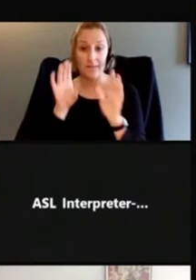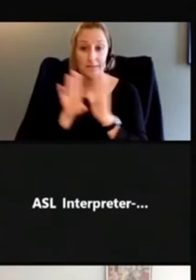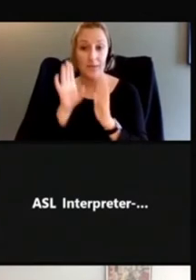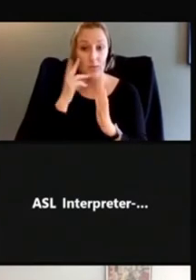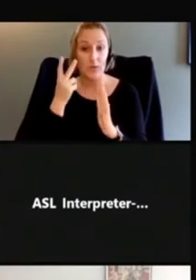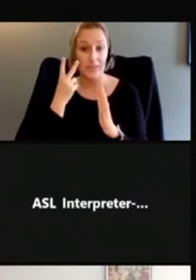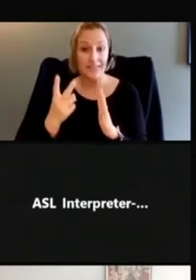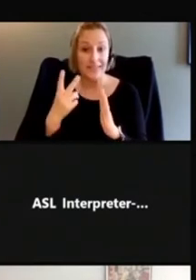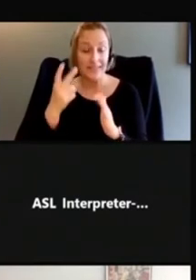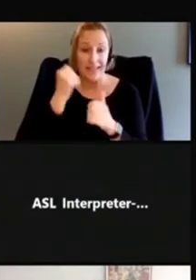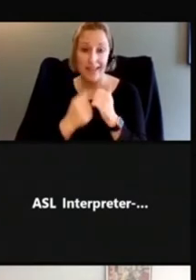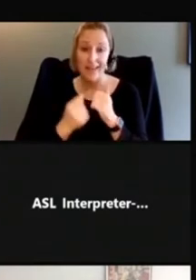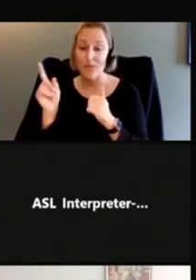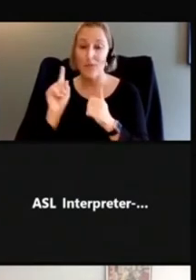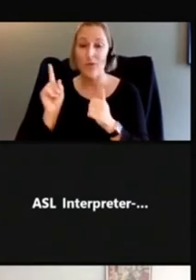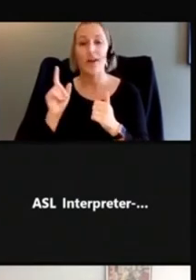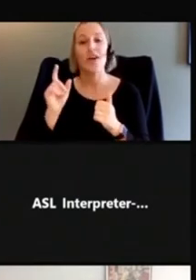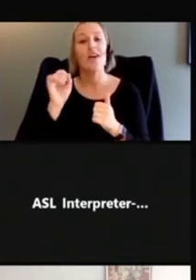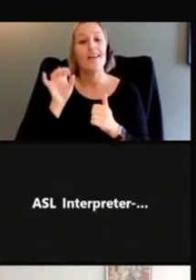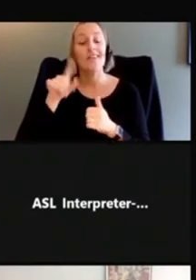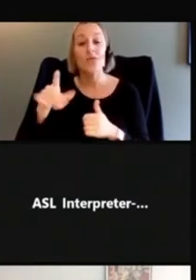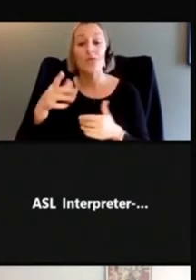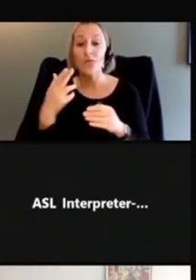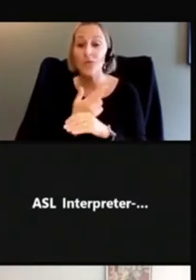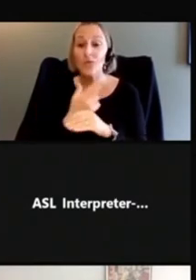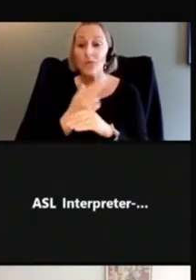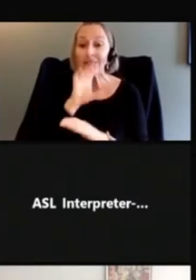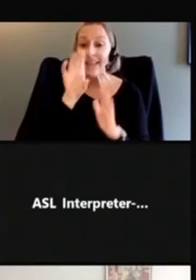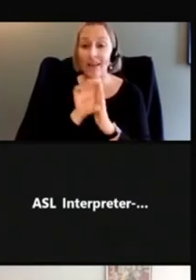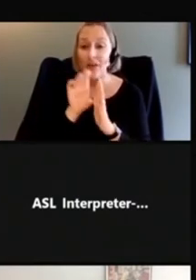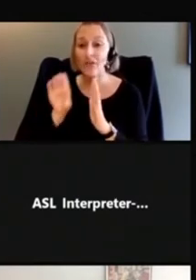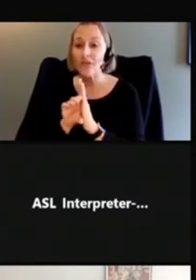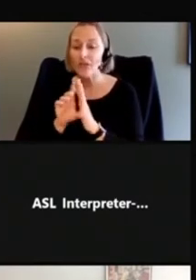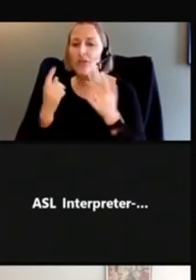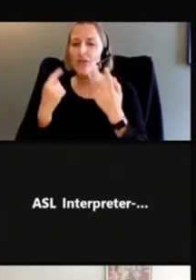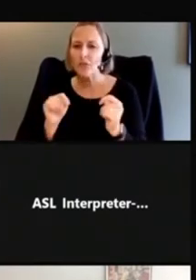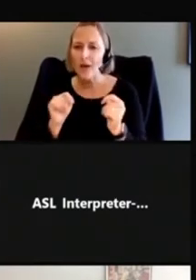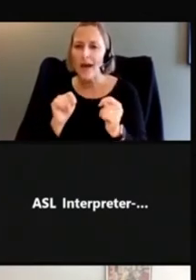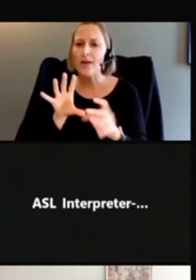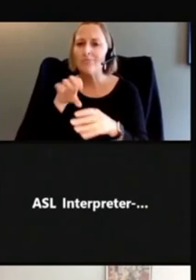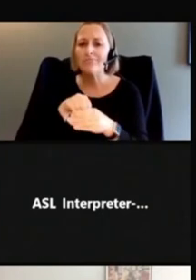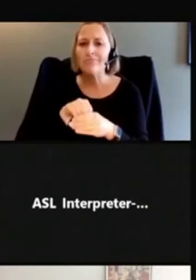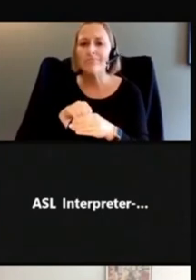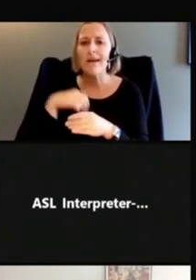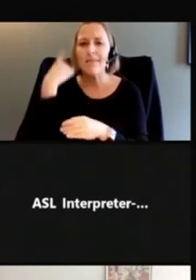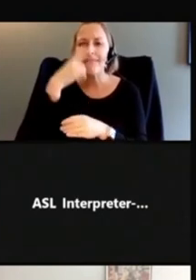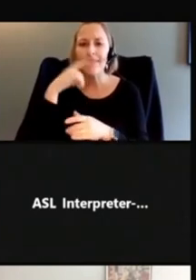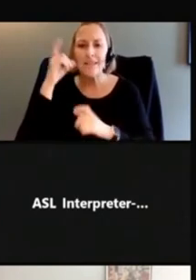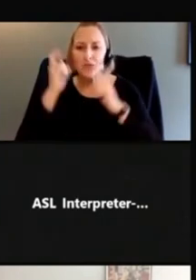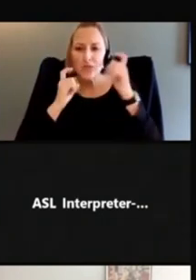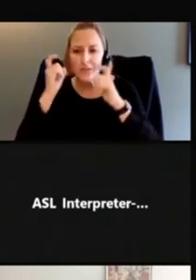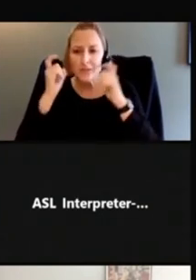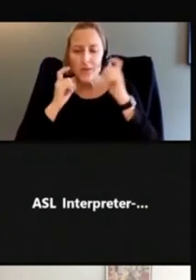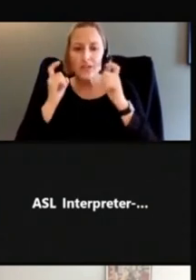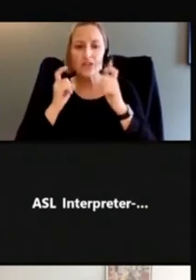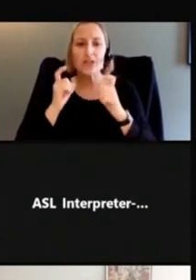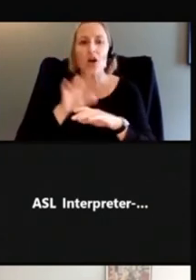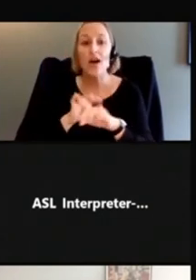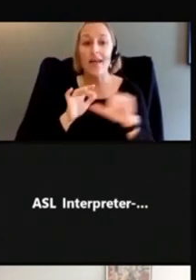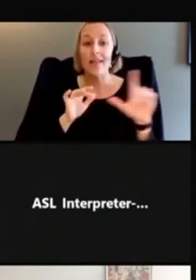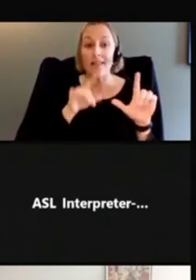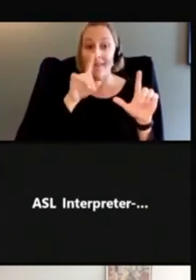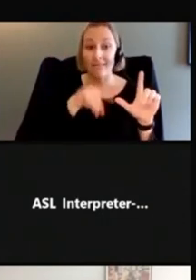But it really is, if you're using characters, try to include facial expressions. So on the left, you can see,